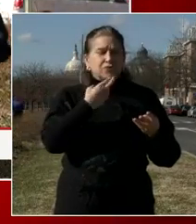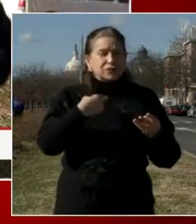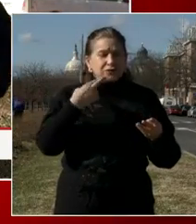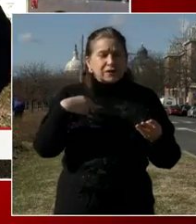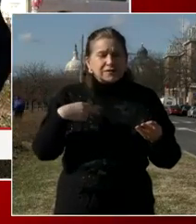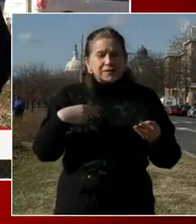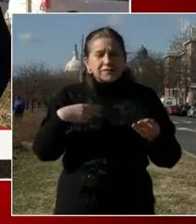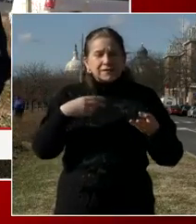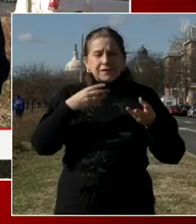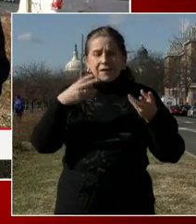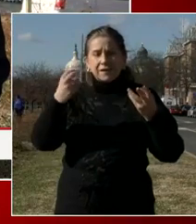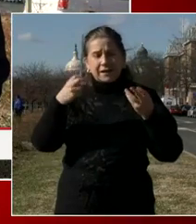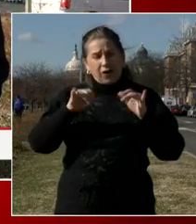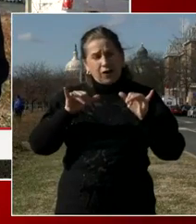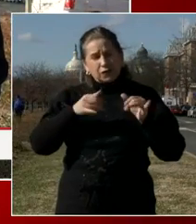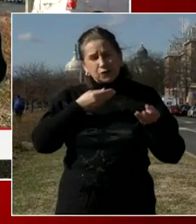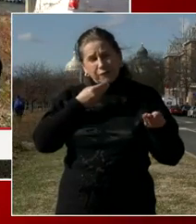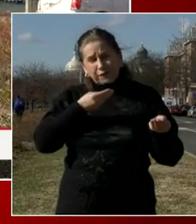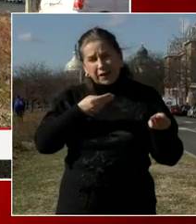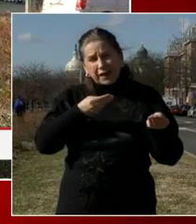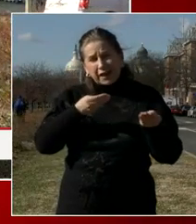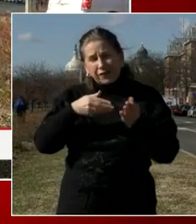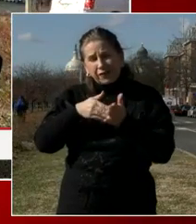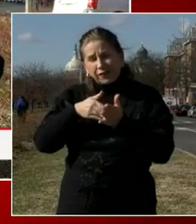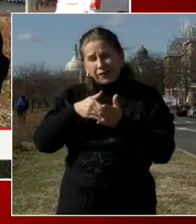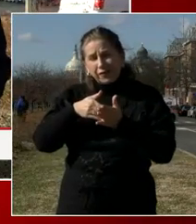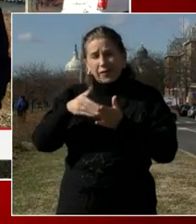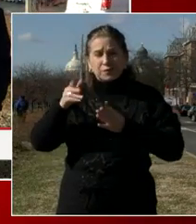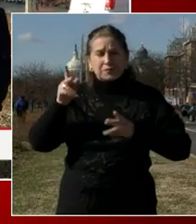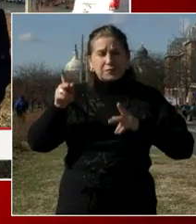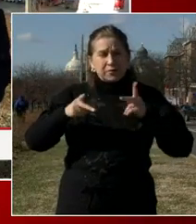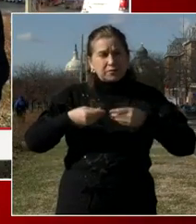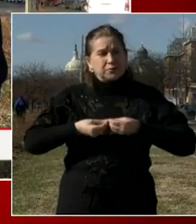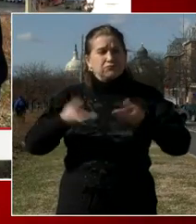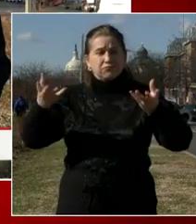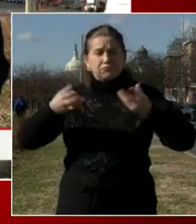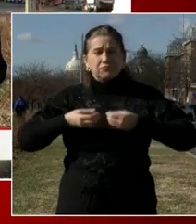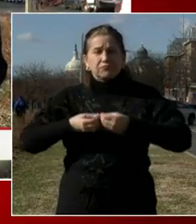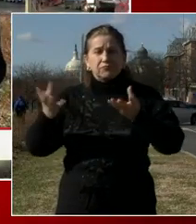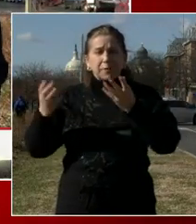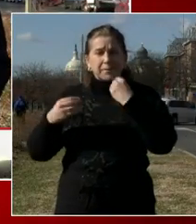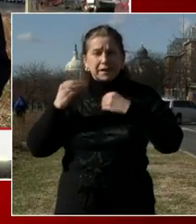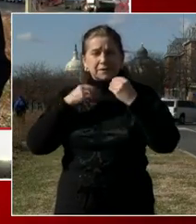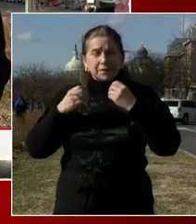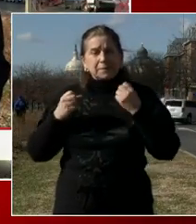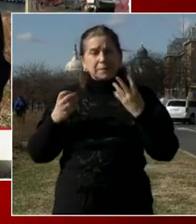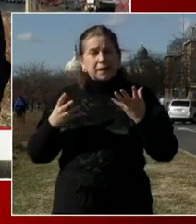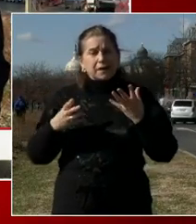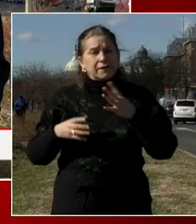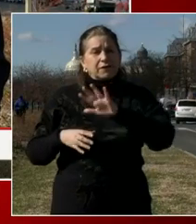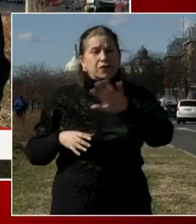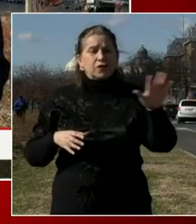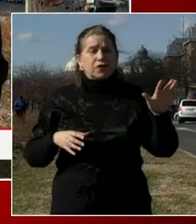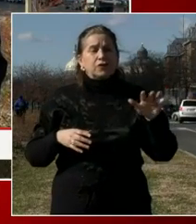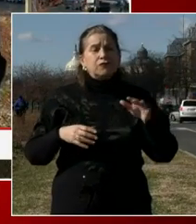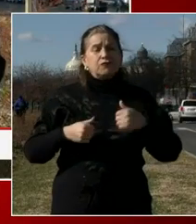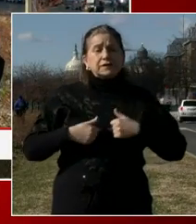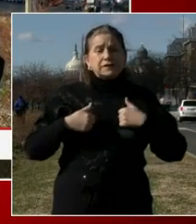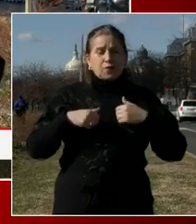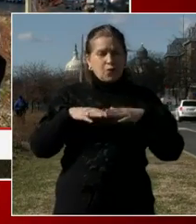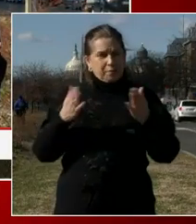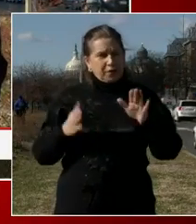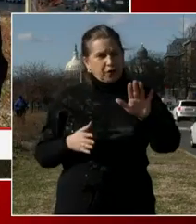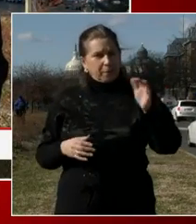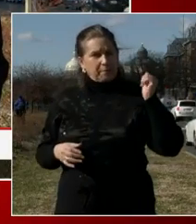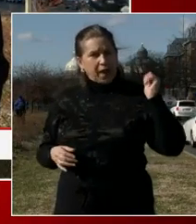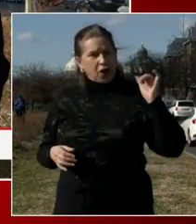and our residents who have opened up their backyard to ensure that we have a safe, peaceful transition of power. I think